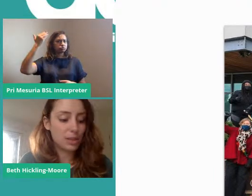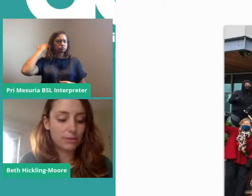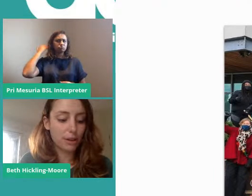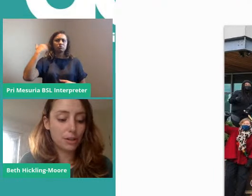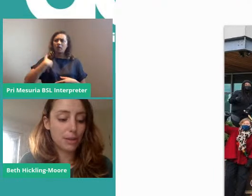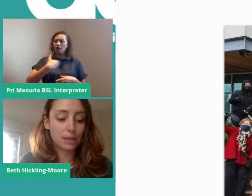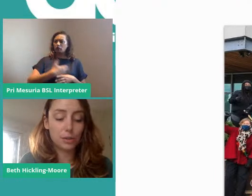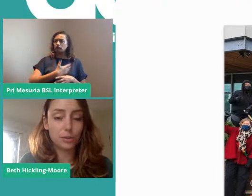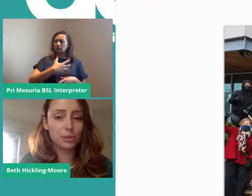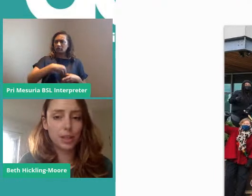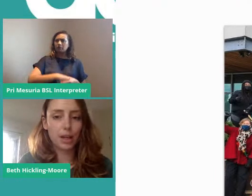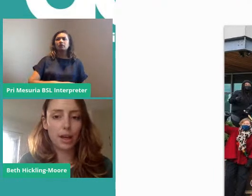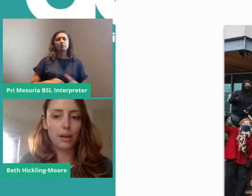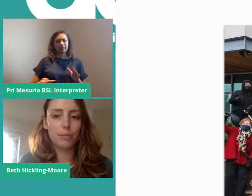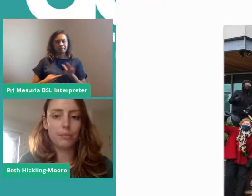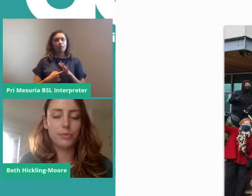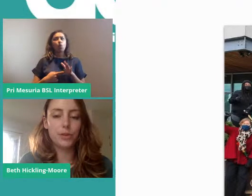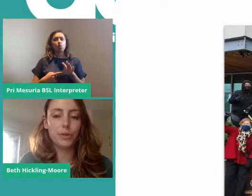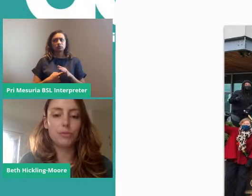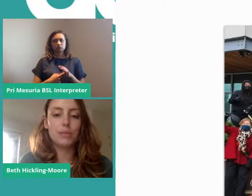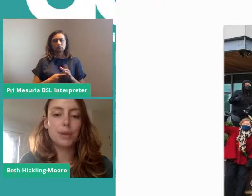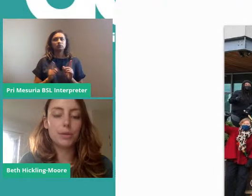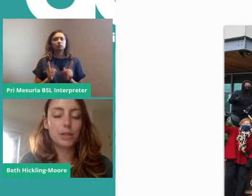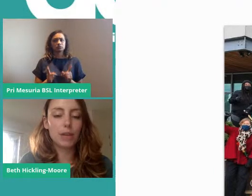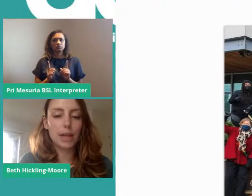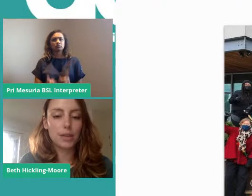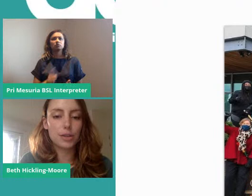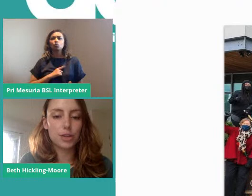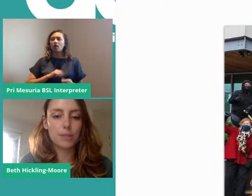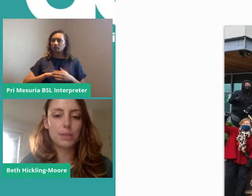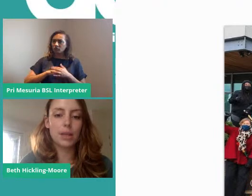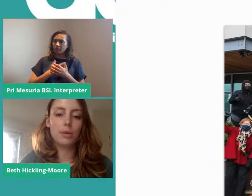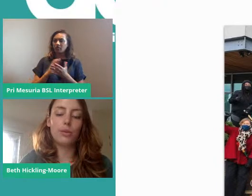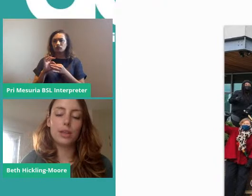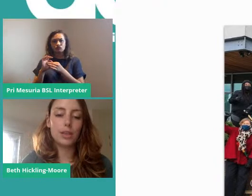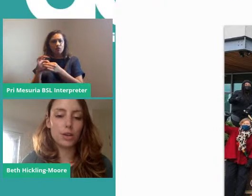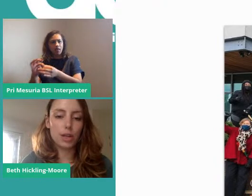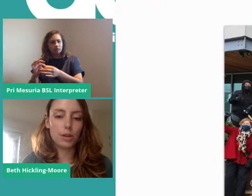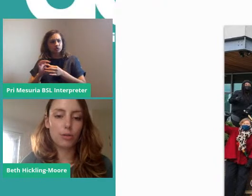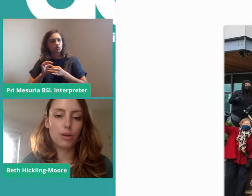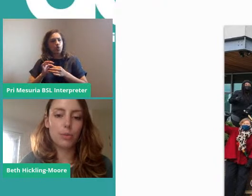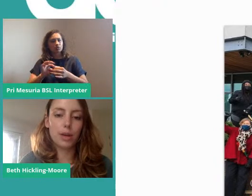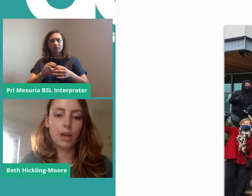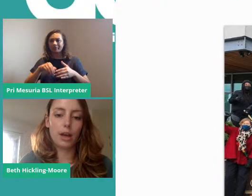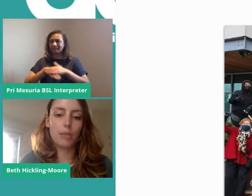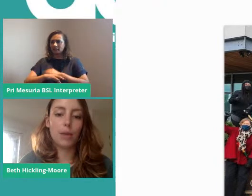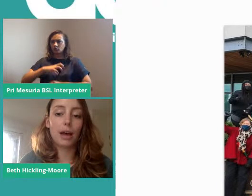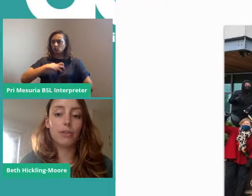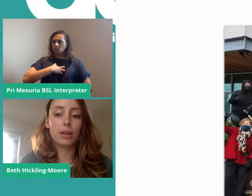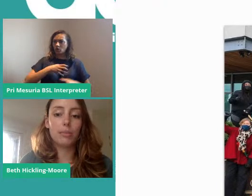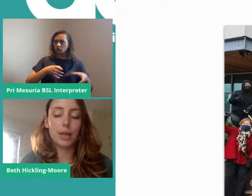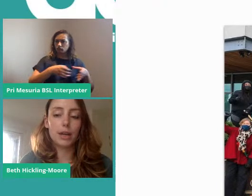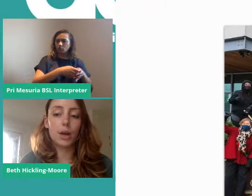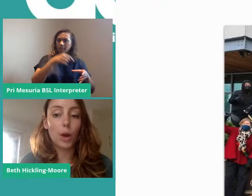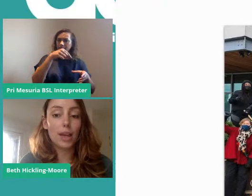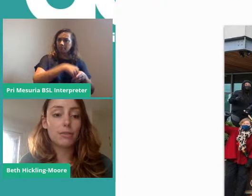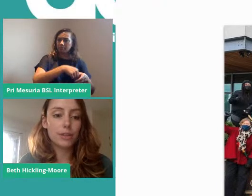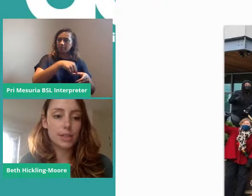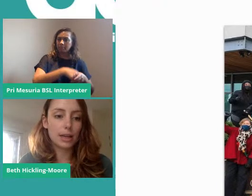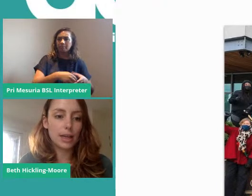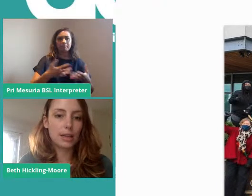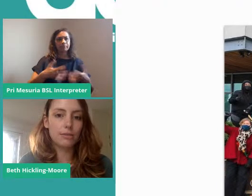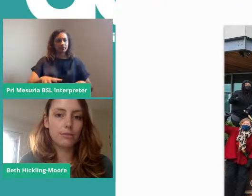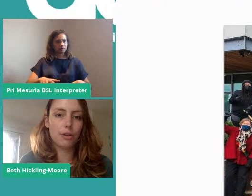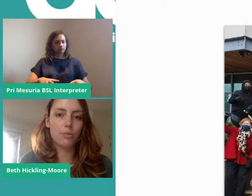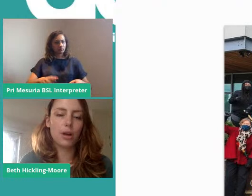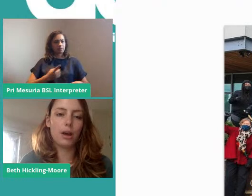ultimately was fundamental to rebuilding relationships within the union group, having been away